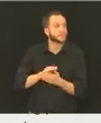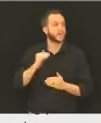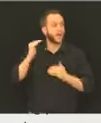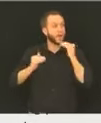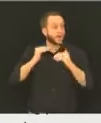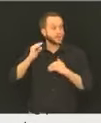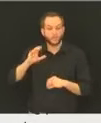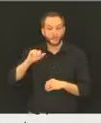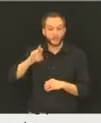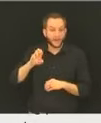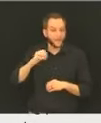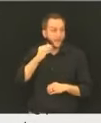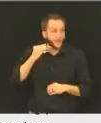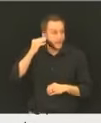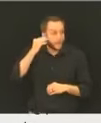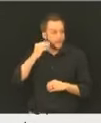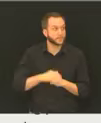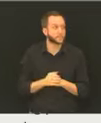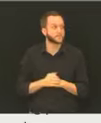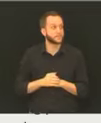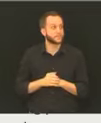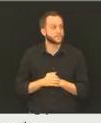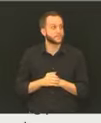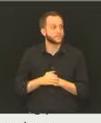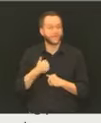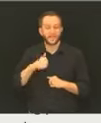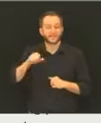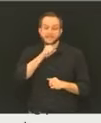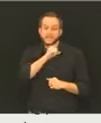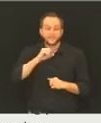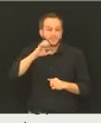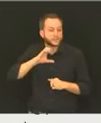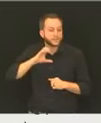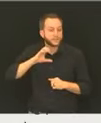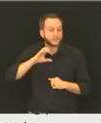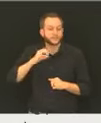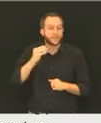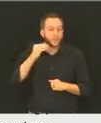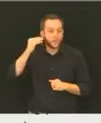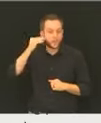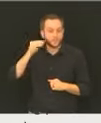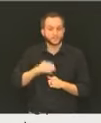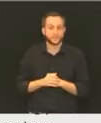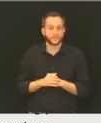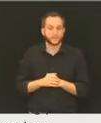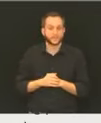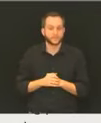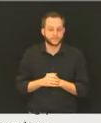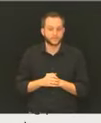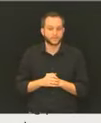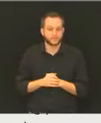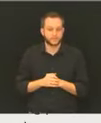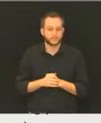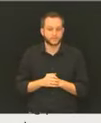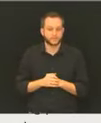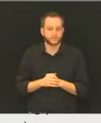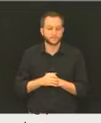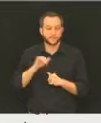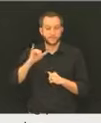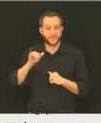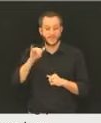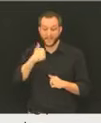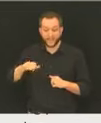any remaining senior living homes that has not been covered in other phases or covered through the